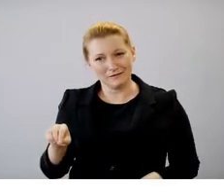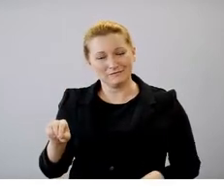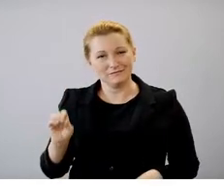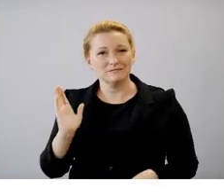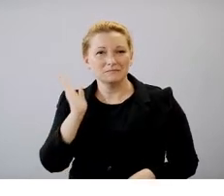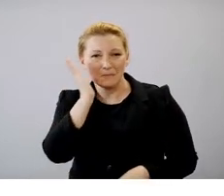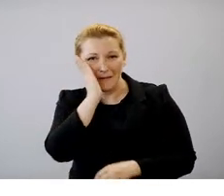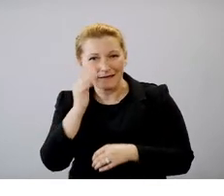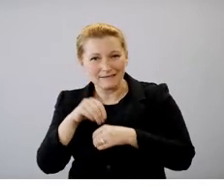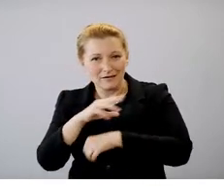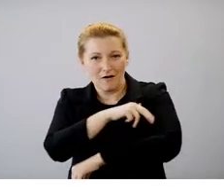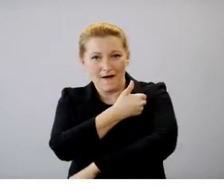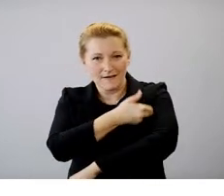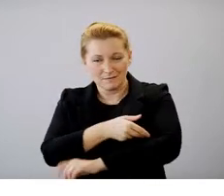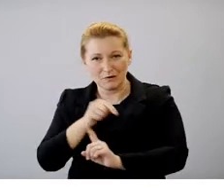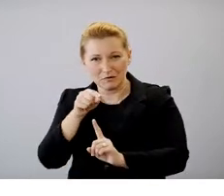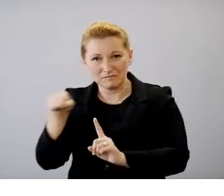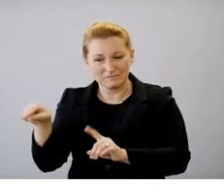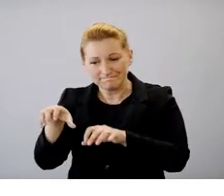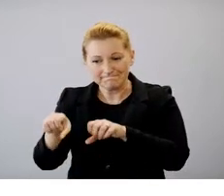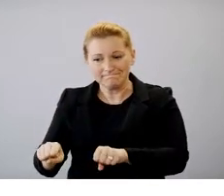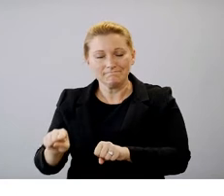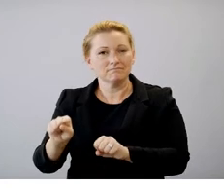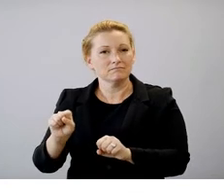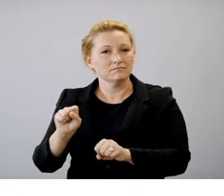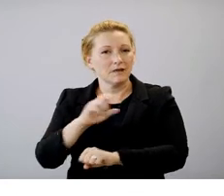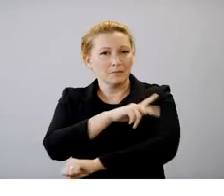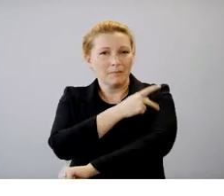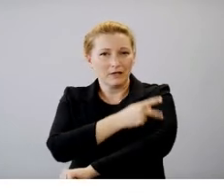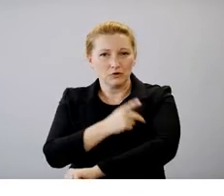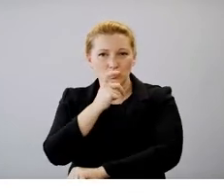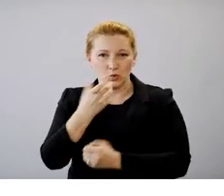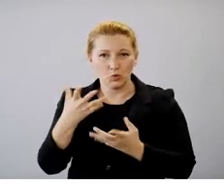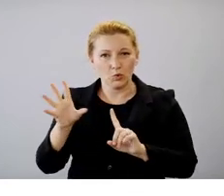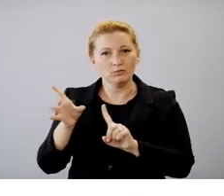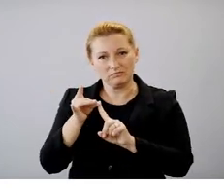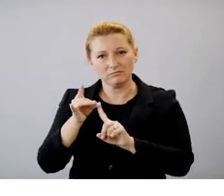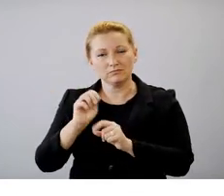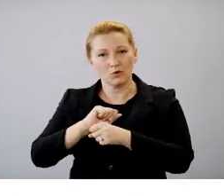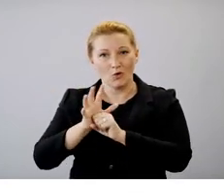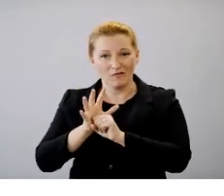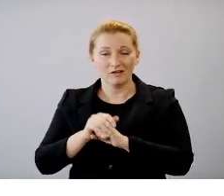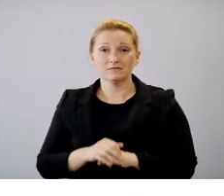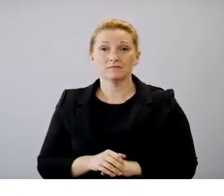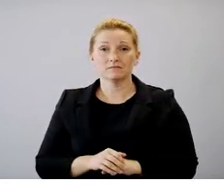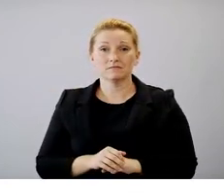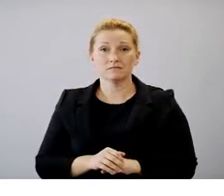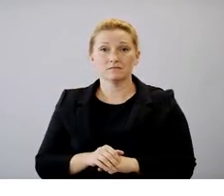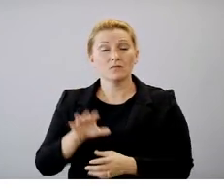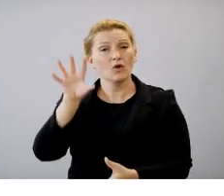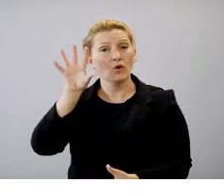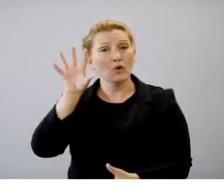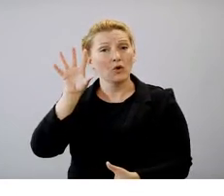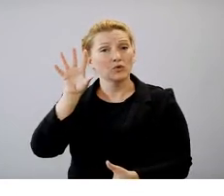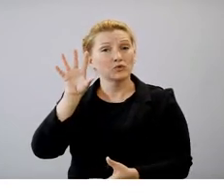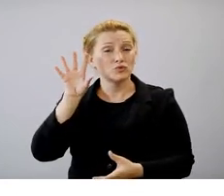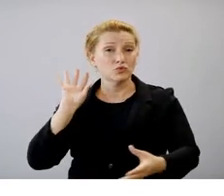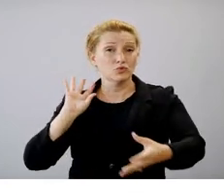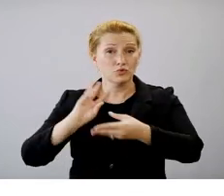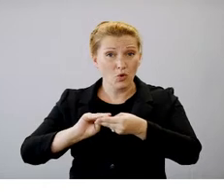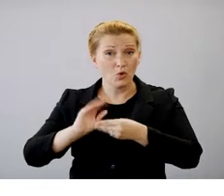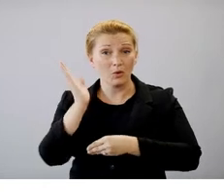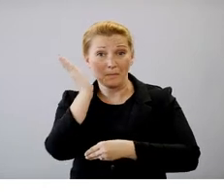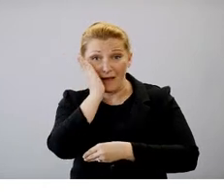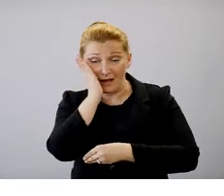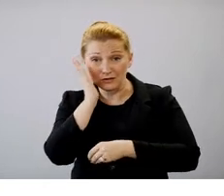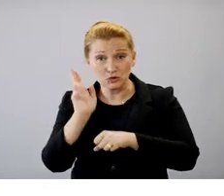beds being utilized by COVID patients. The total number of beds in use has remained relatively stable